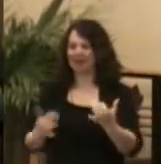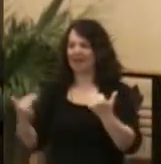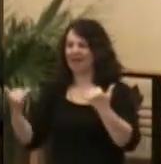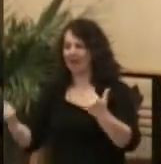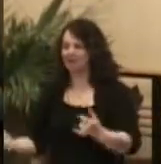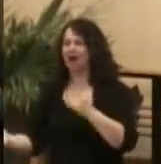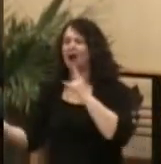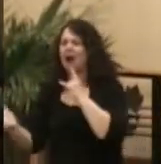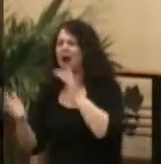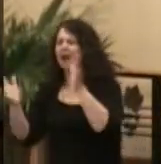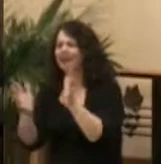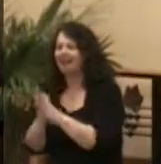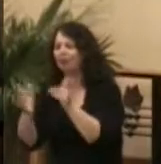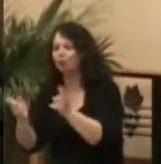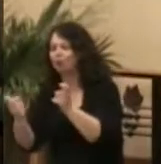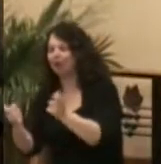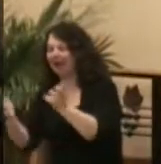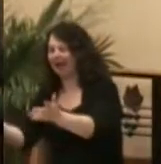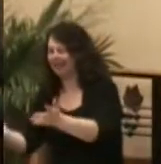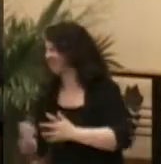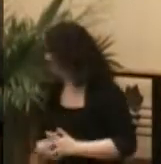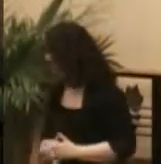three. Hallelujah.